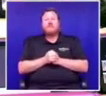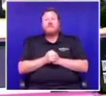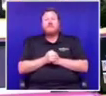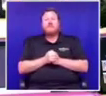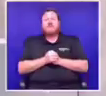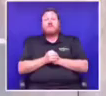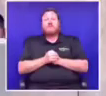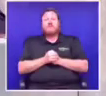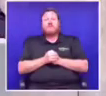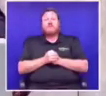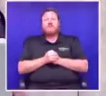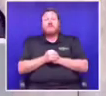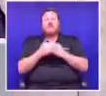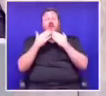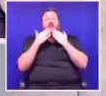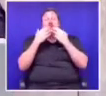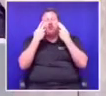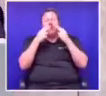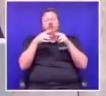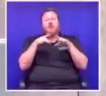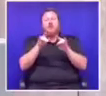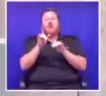Thank you, Honorable Chairperson.